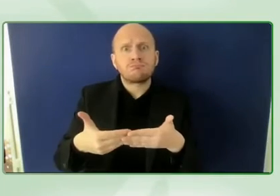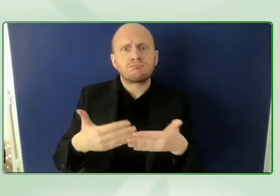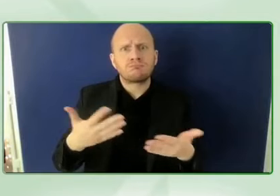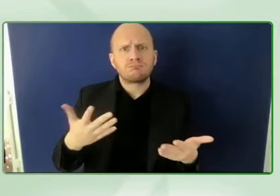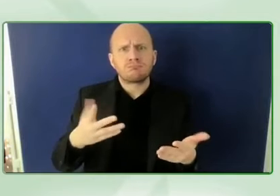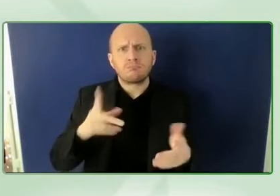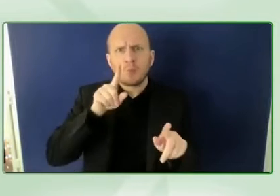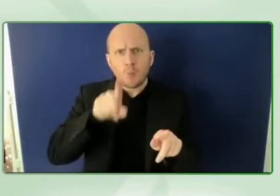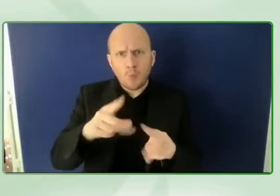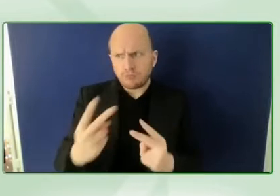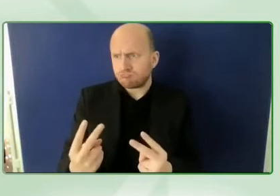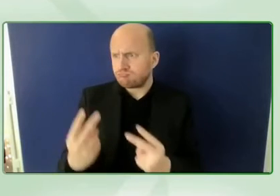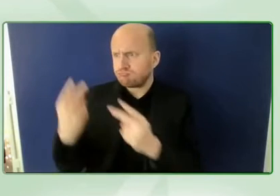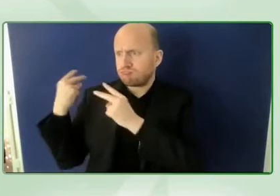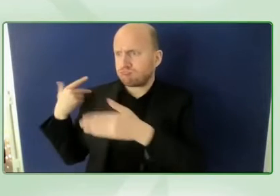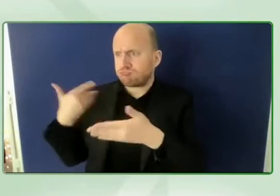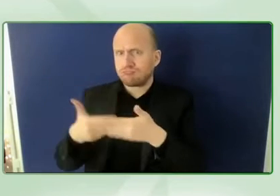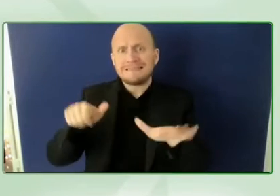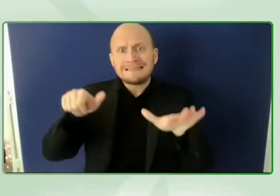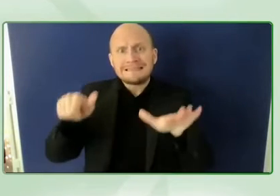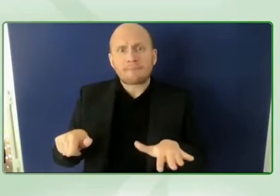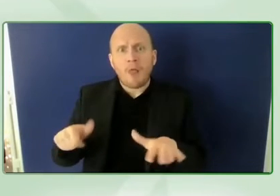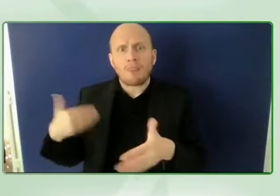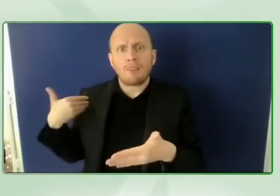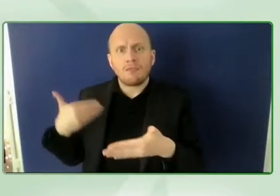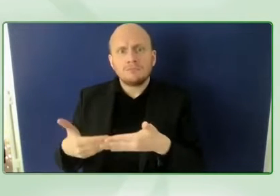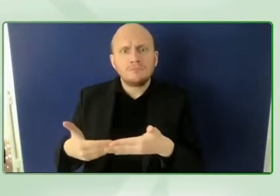have we achieved so far with we the 15.